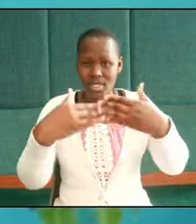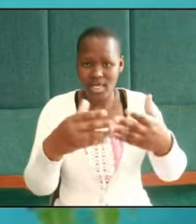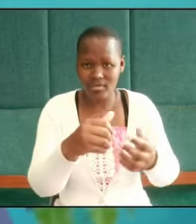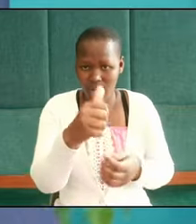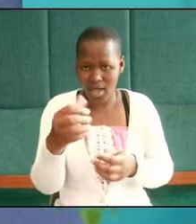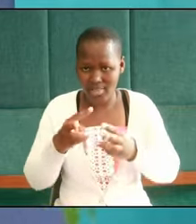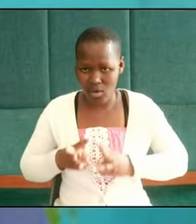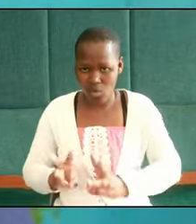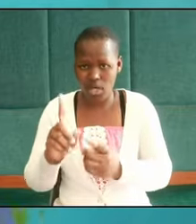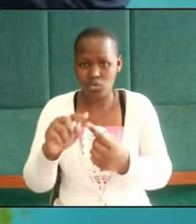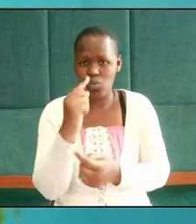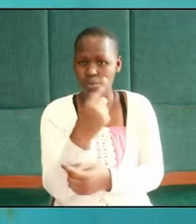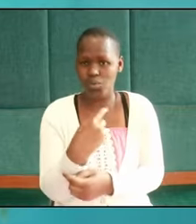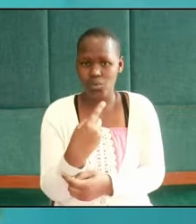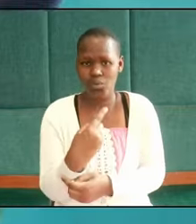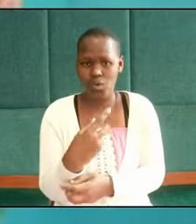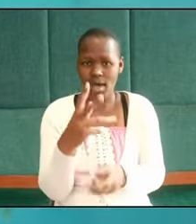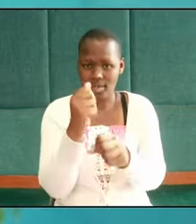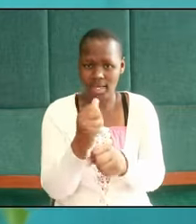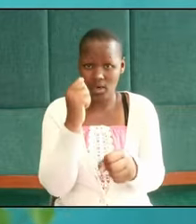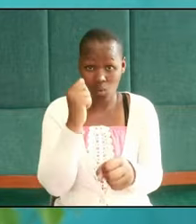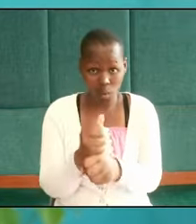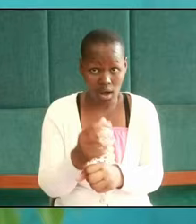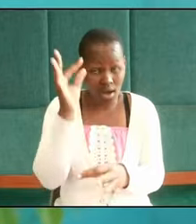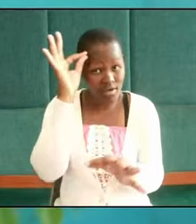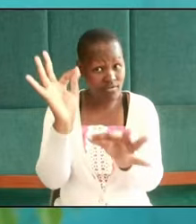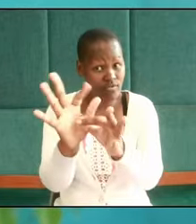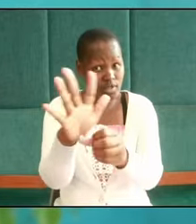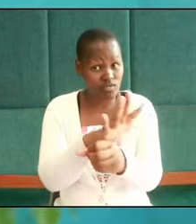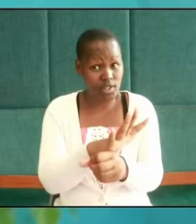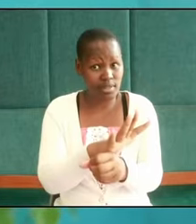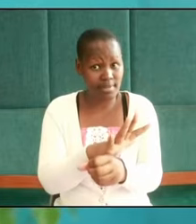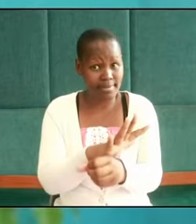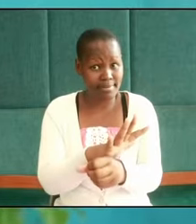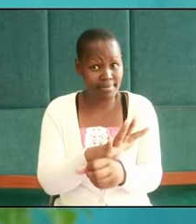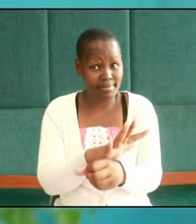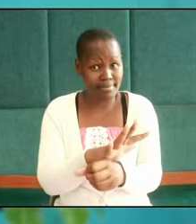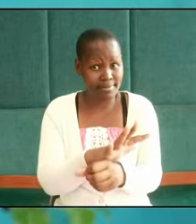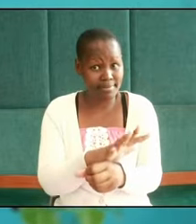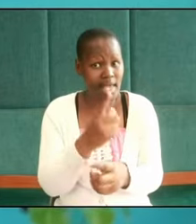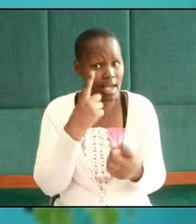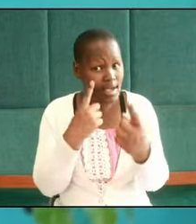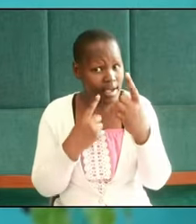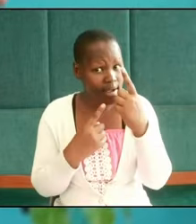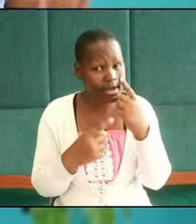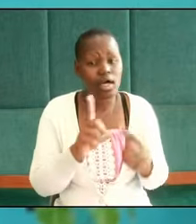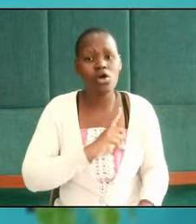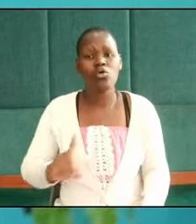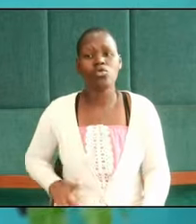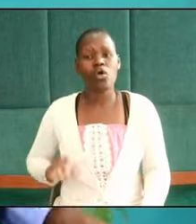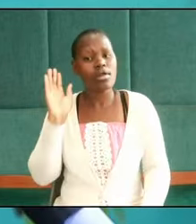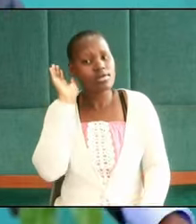way to those who have done the work faithfully as they cry the Lord will